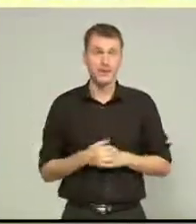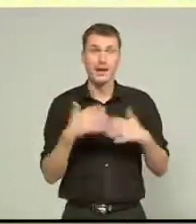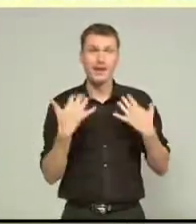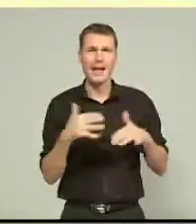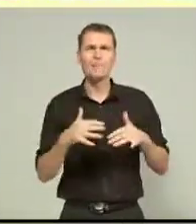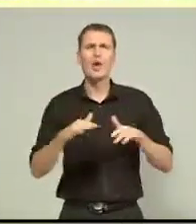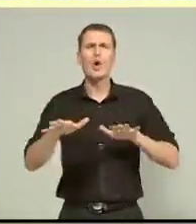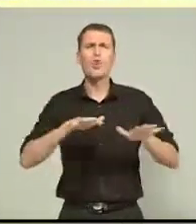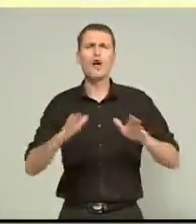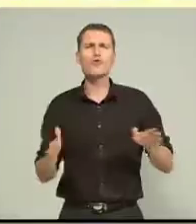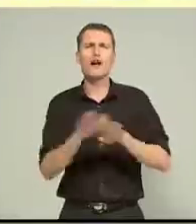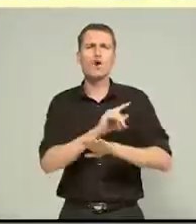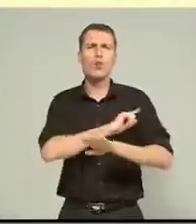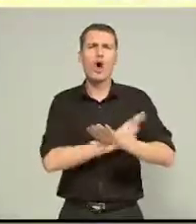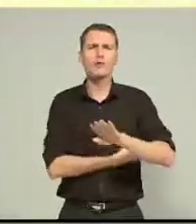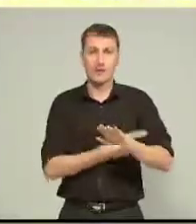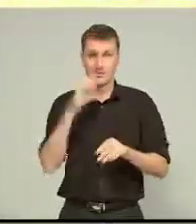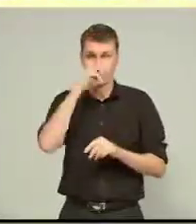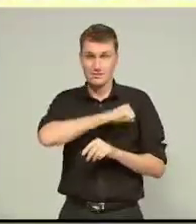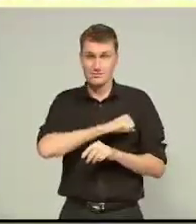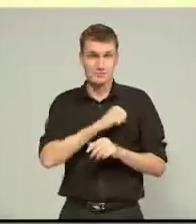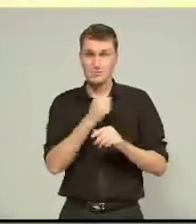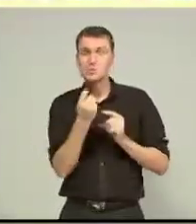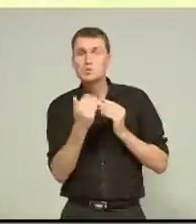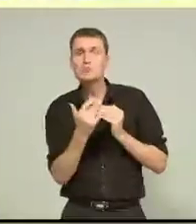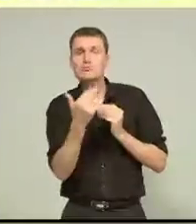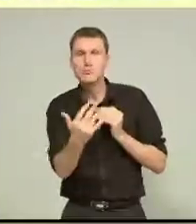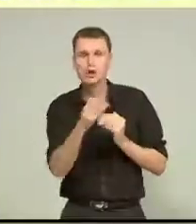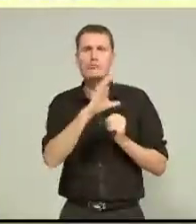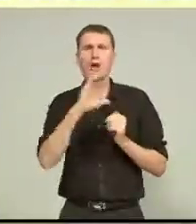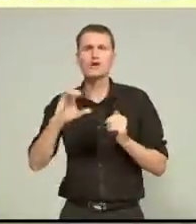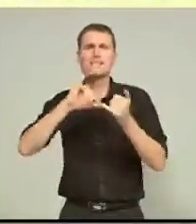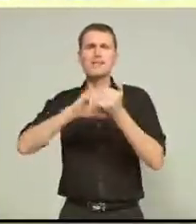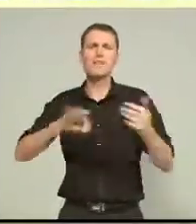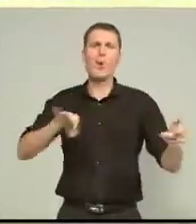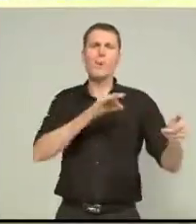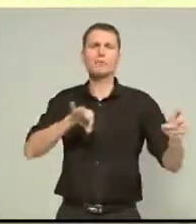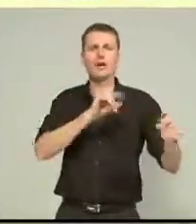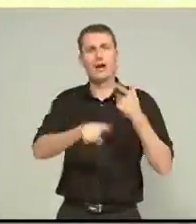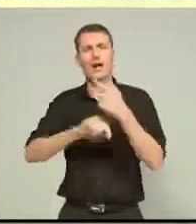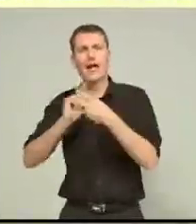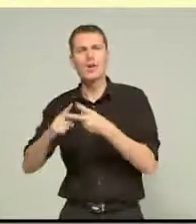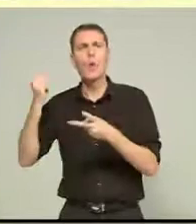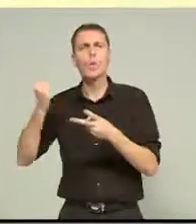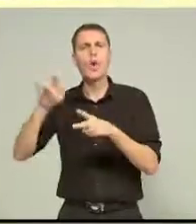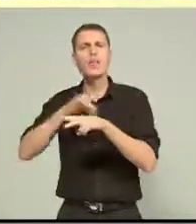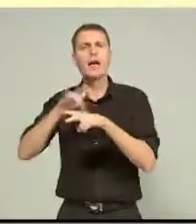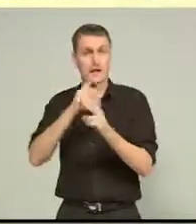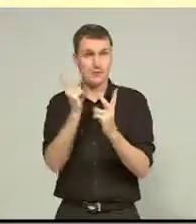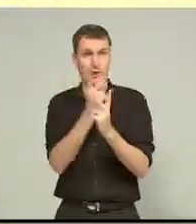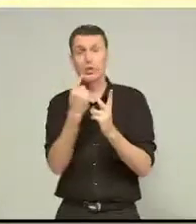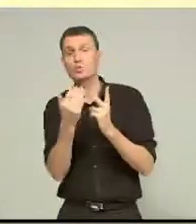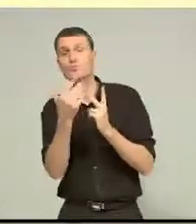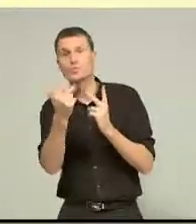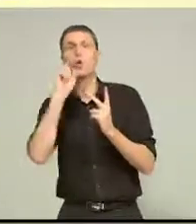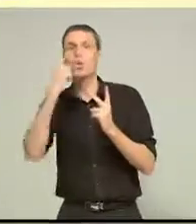believes it's only a matter of time before the Christchurch Symphony Orchestra and the Court Theatre have signed on to be part of the precinct.